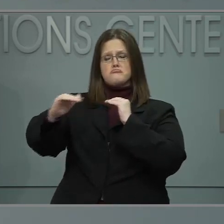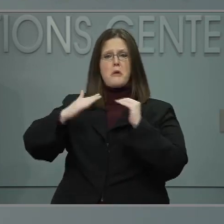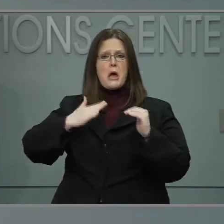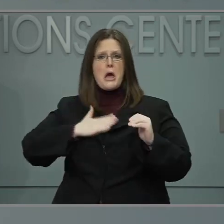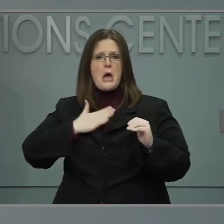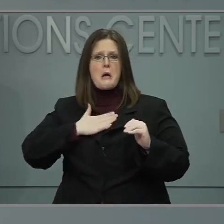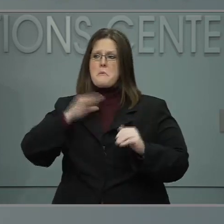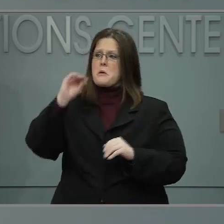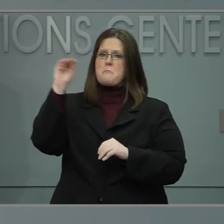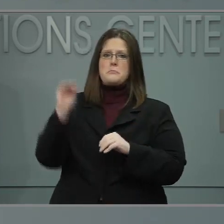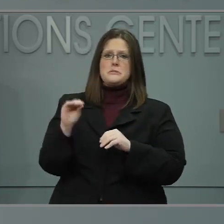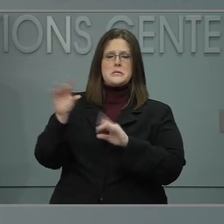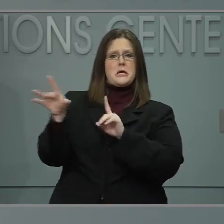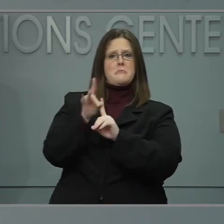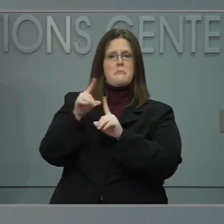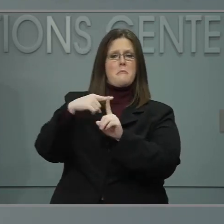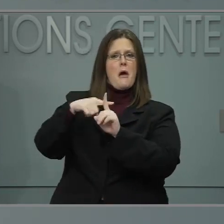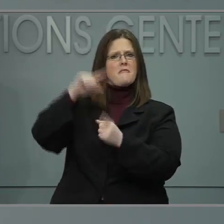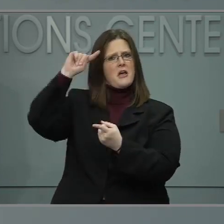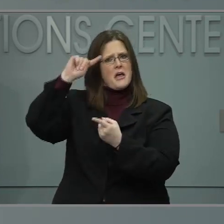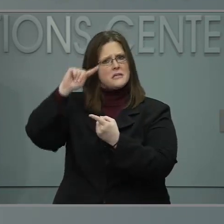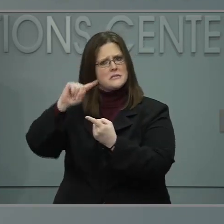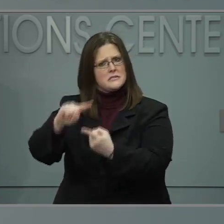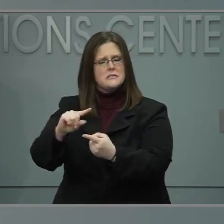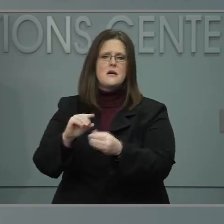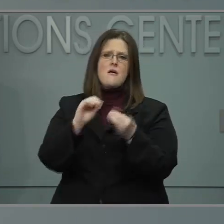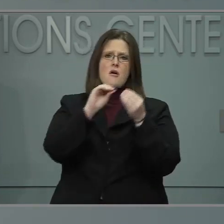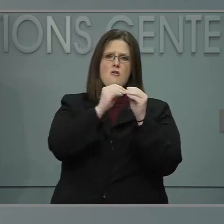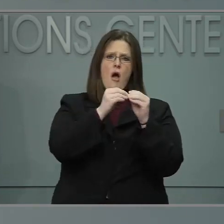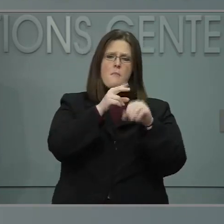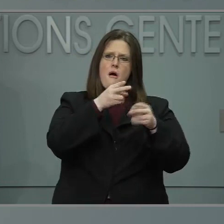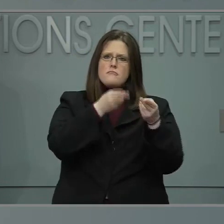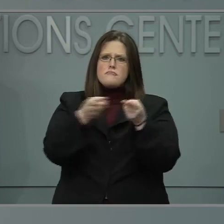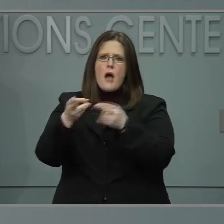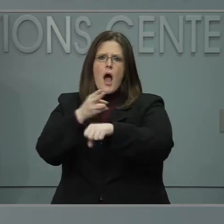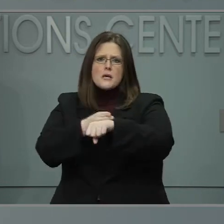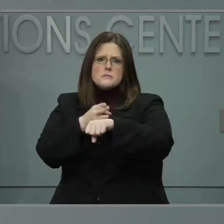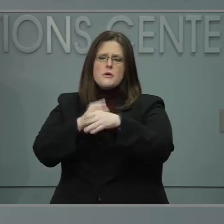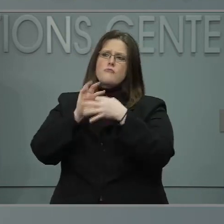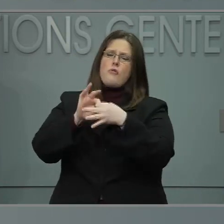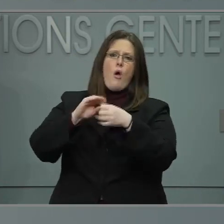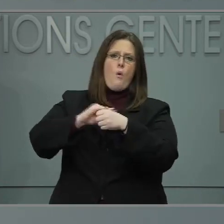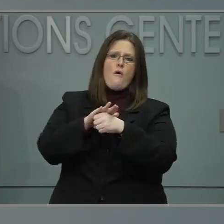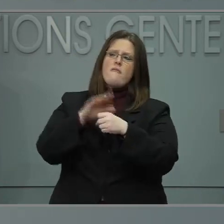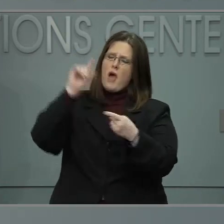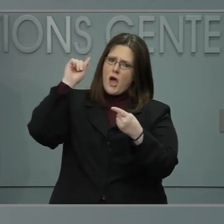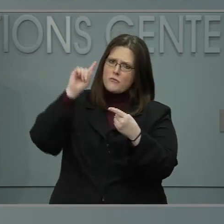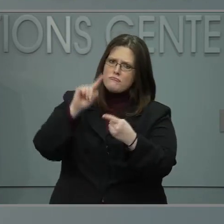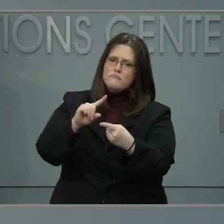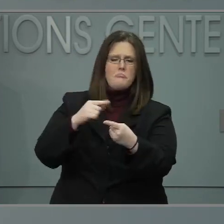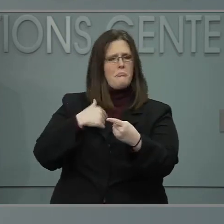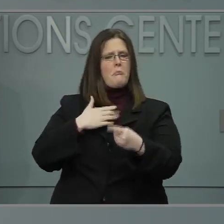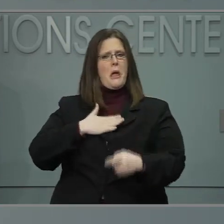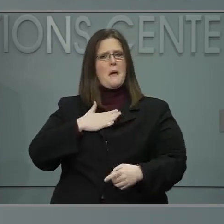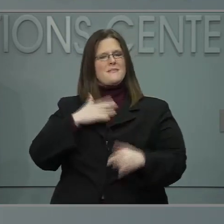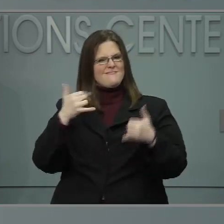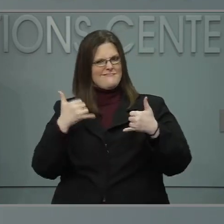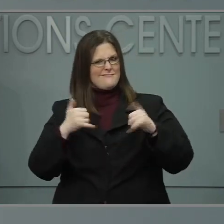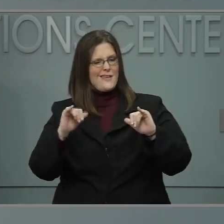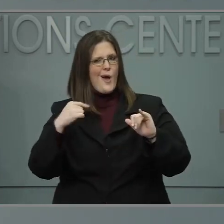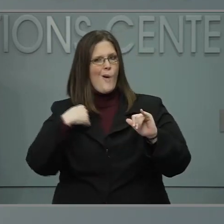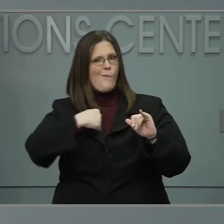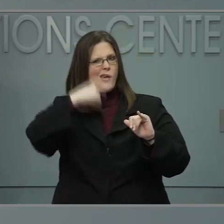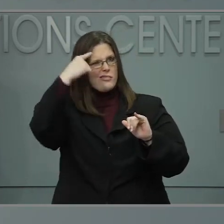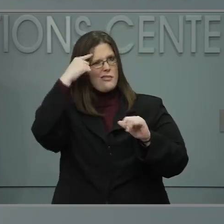COVID-19 tests. Still we must keep our guard up. This virus and its variants are still